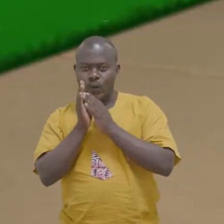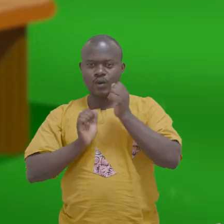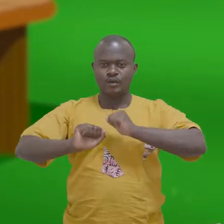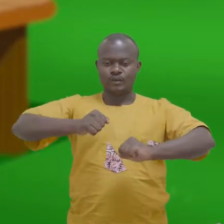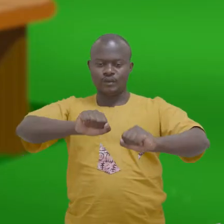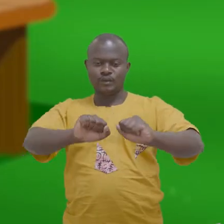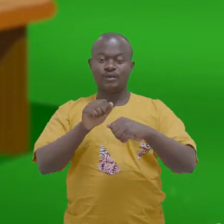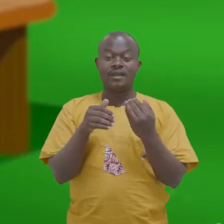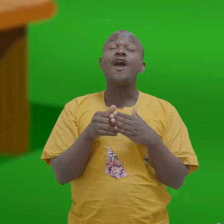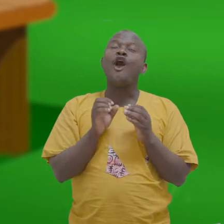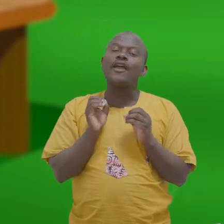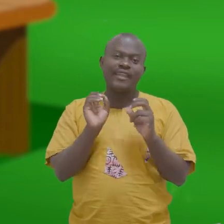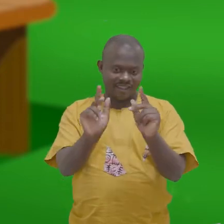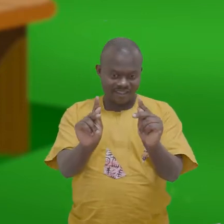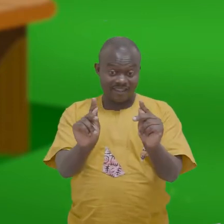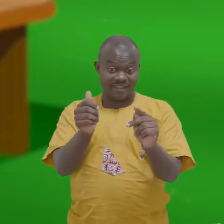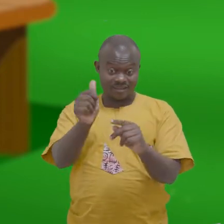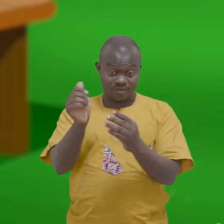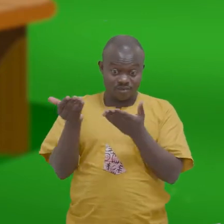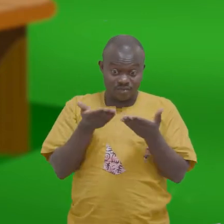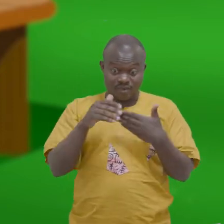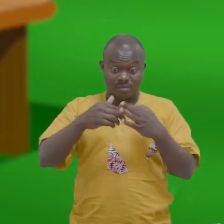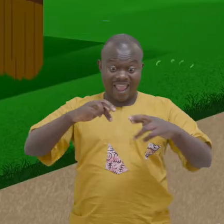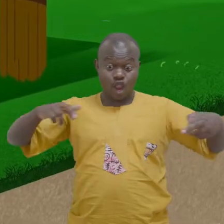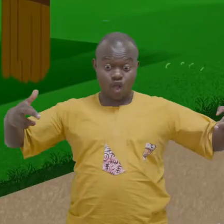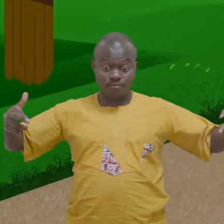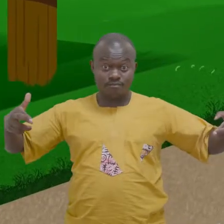Oh, okay, did you bring my robe?